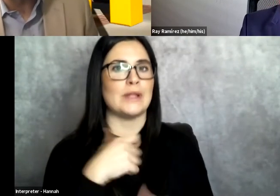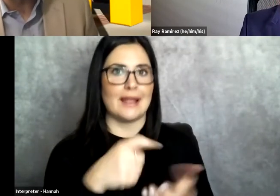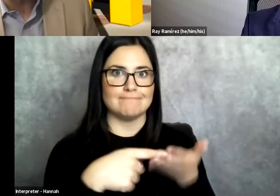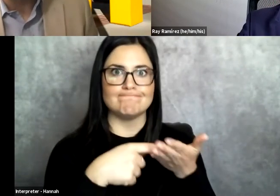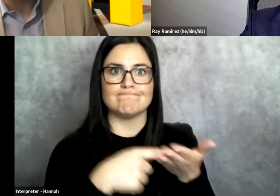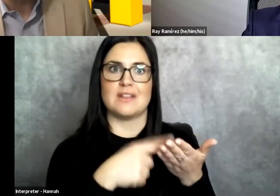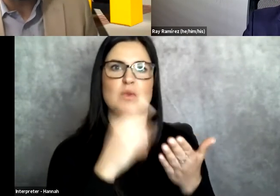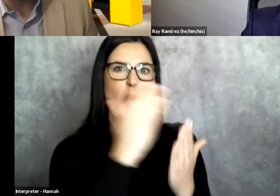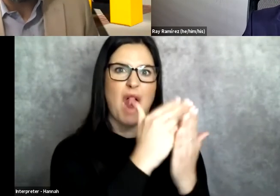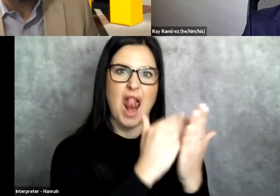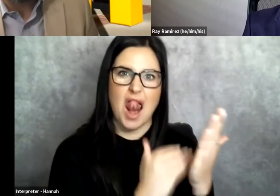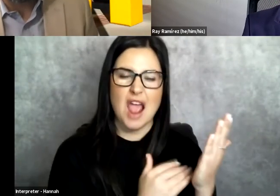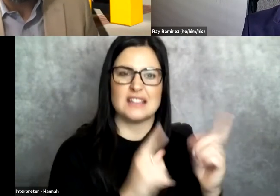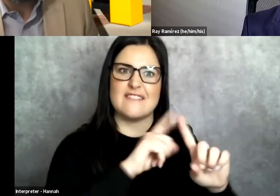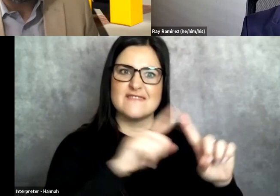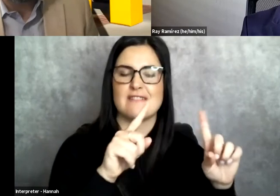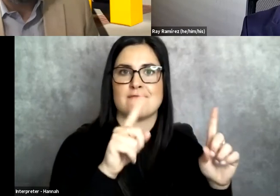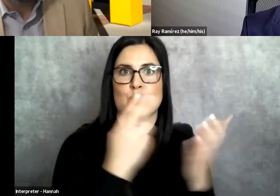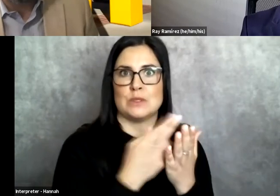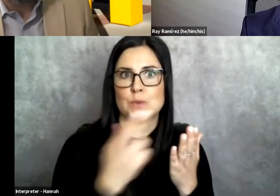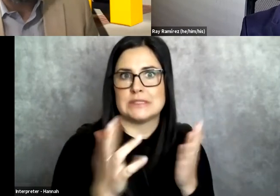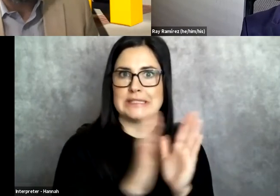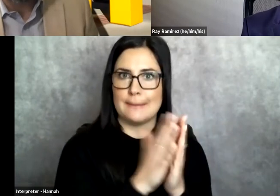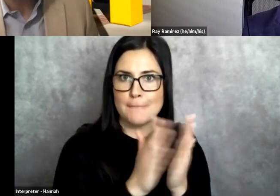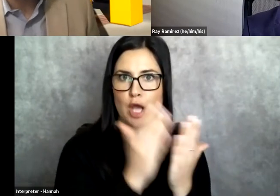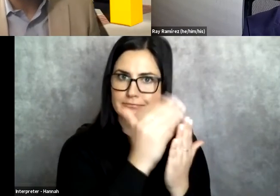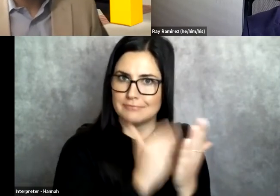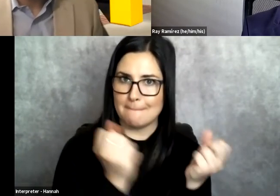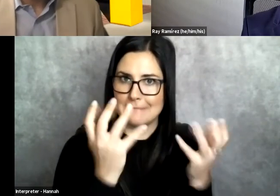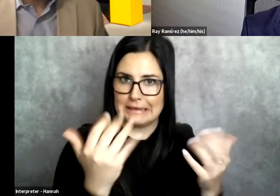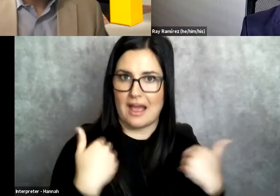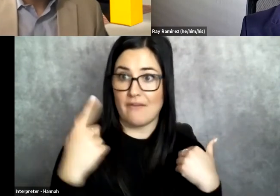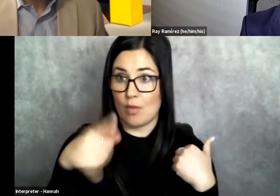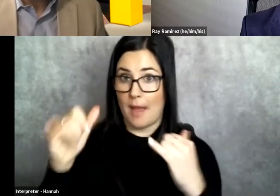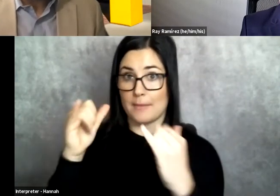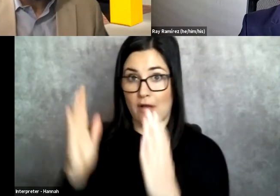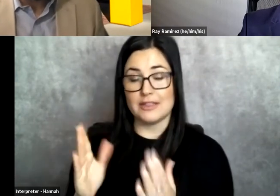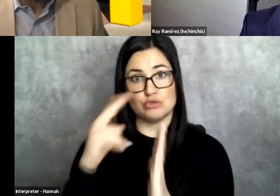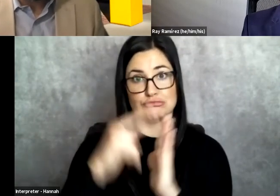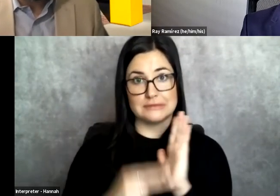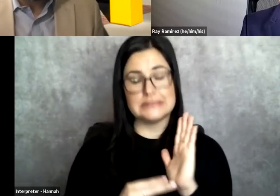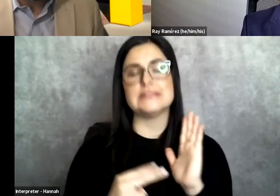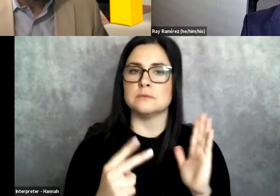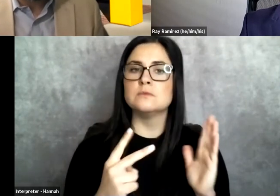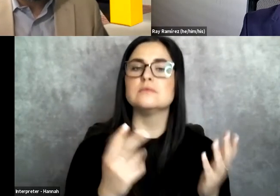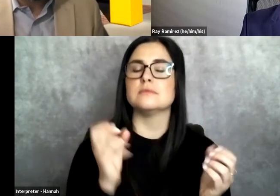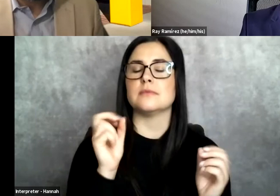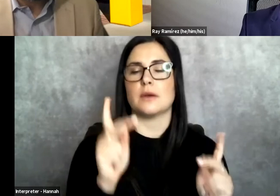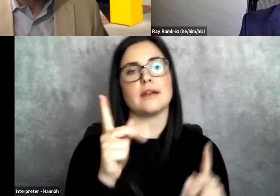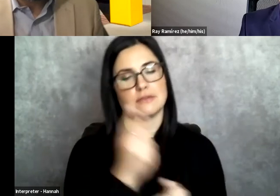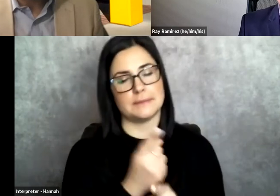just a litany of text and books, right, for colleagues to read and consider as it relates to teaching, right?